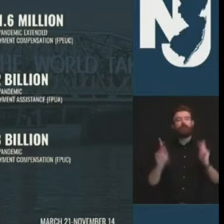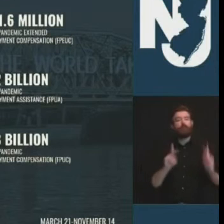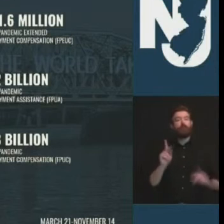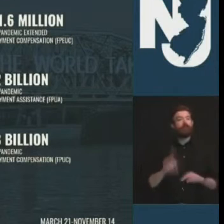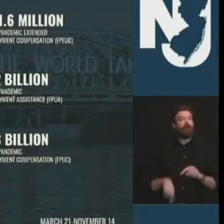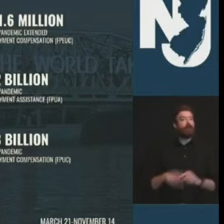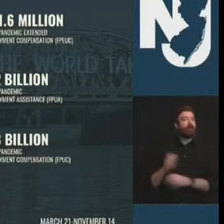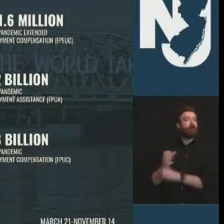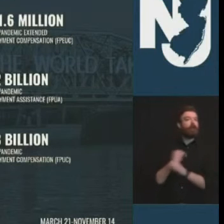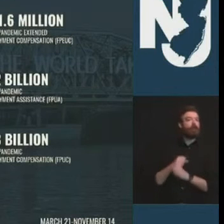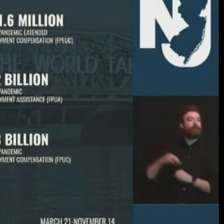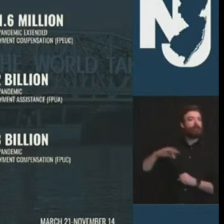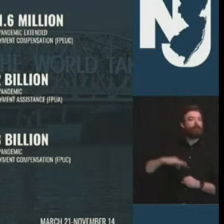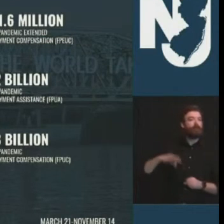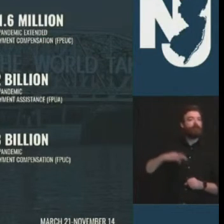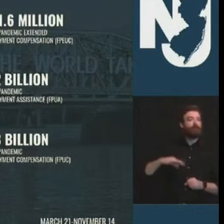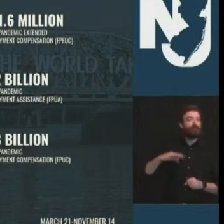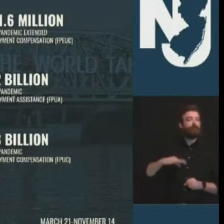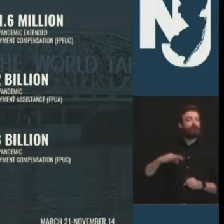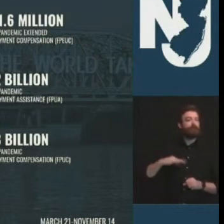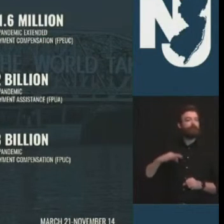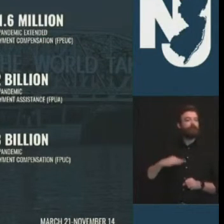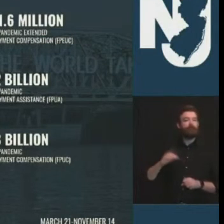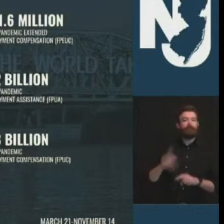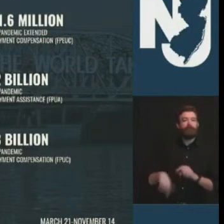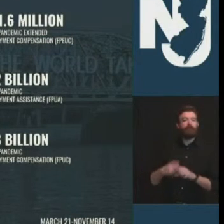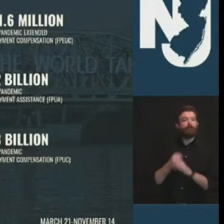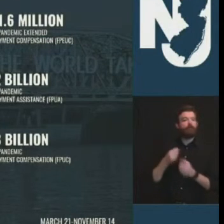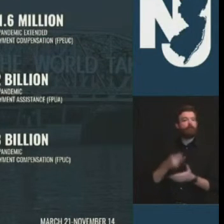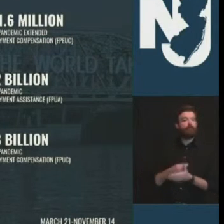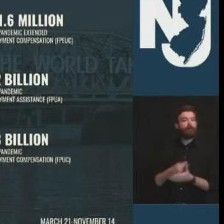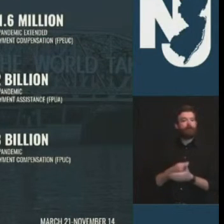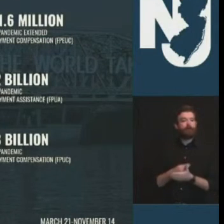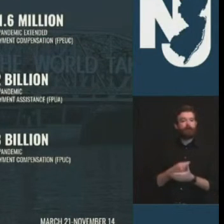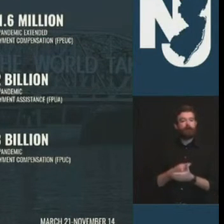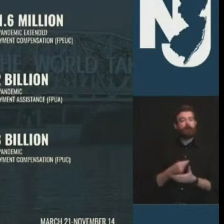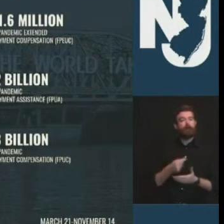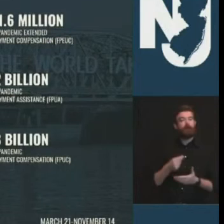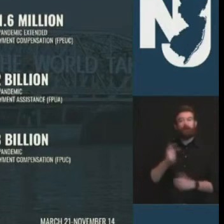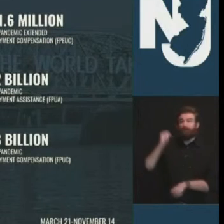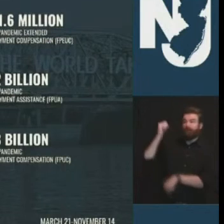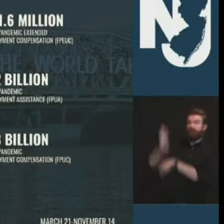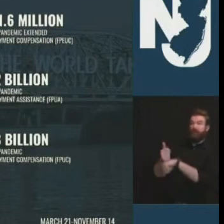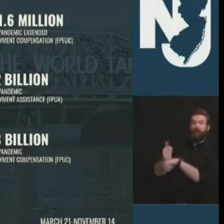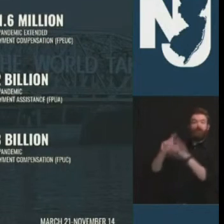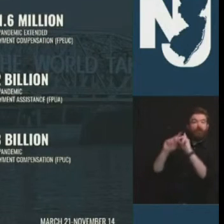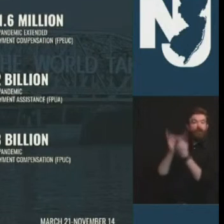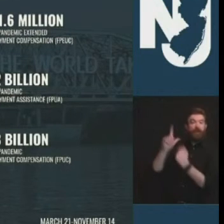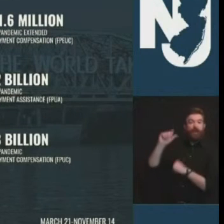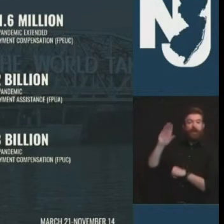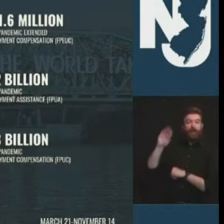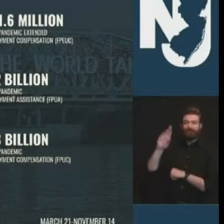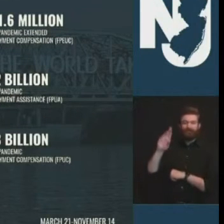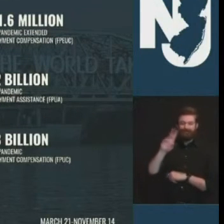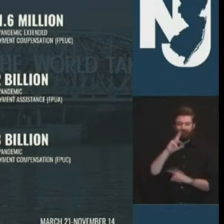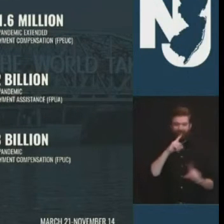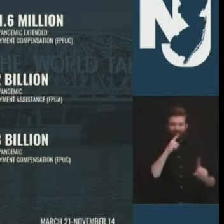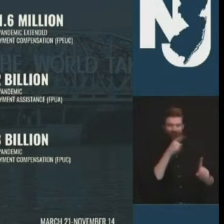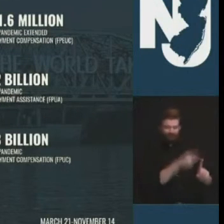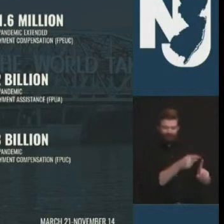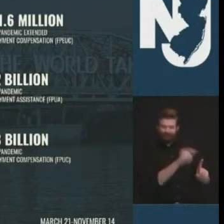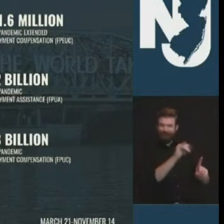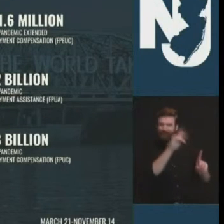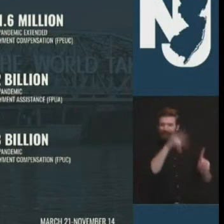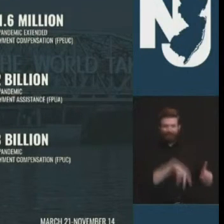reason why folks aren't getting it it is overwhelmingly it's all it's i think it's literally 100 at this point specific to the individuals